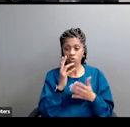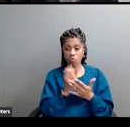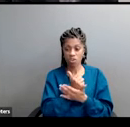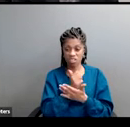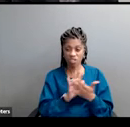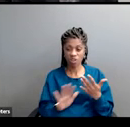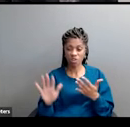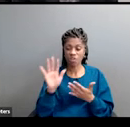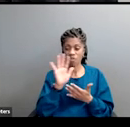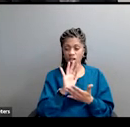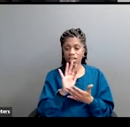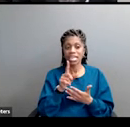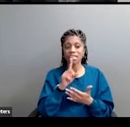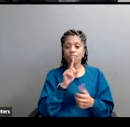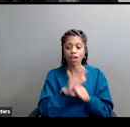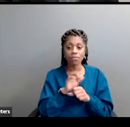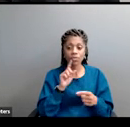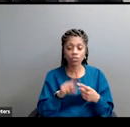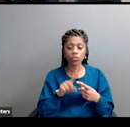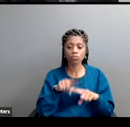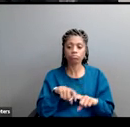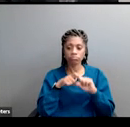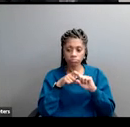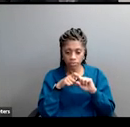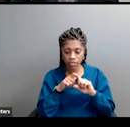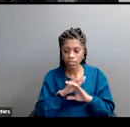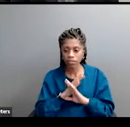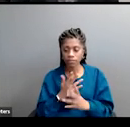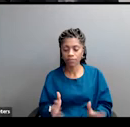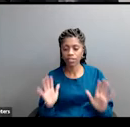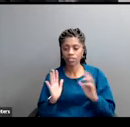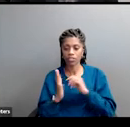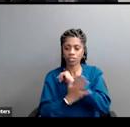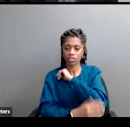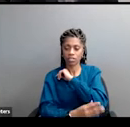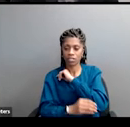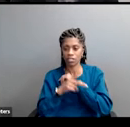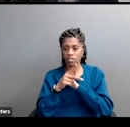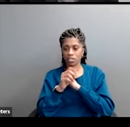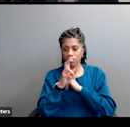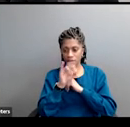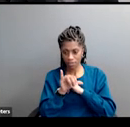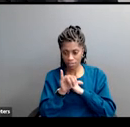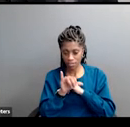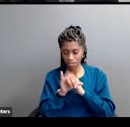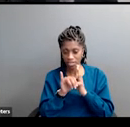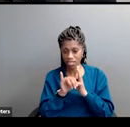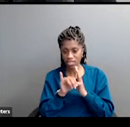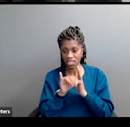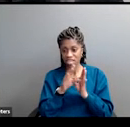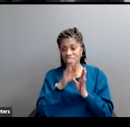in a dozen years. Just eight years later, Richard Nixon won in an even bigger landslide.